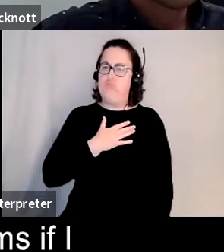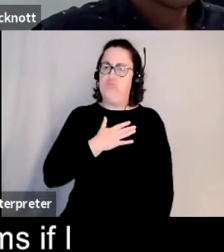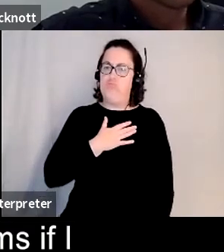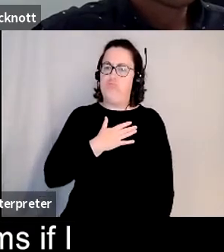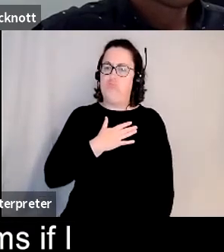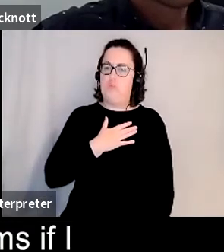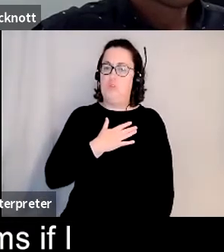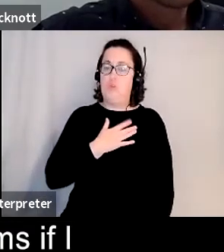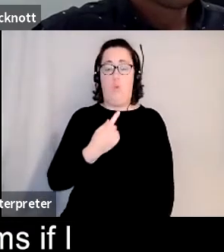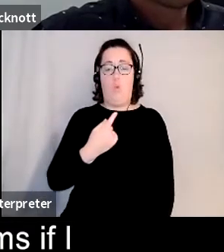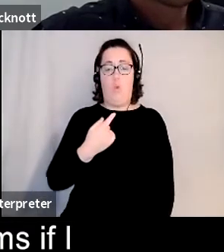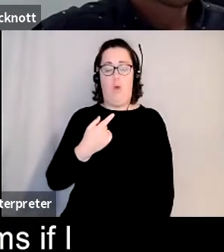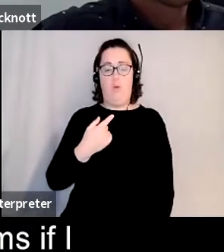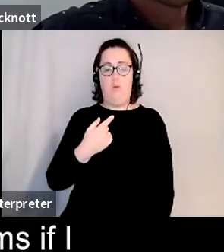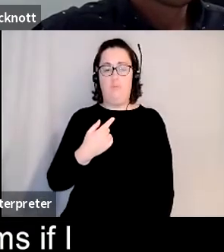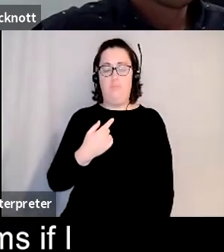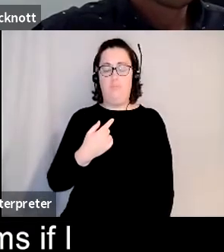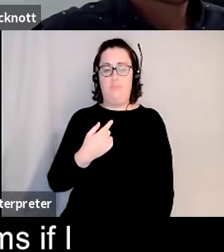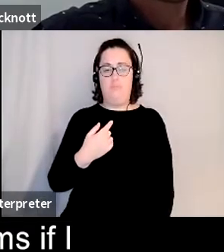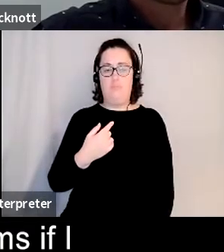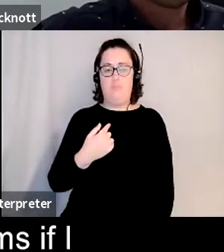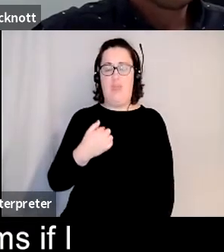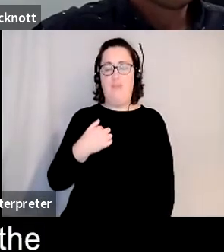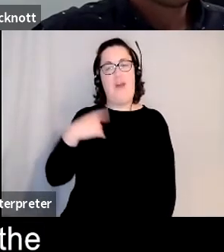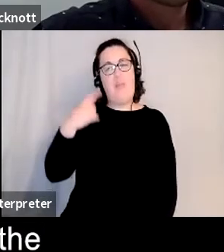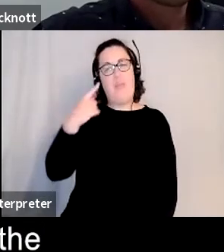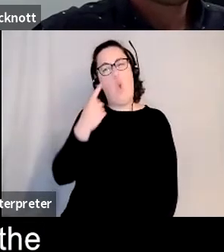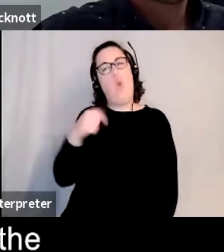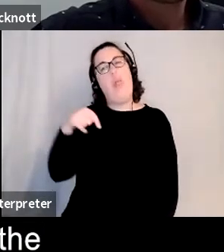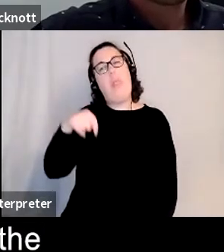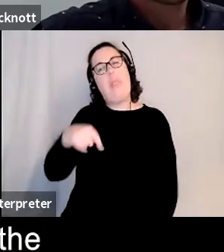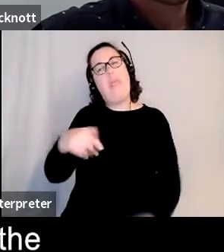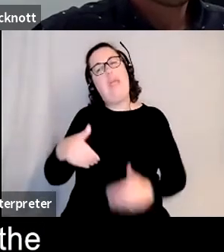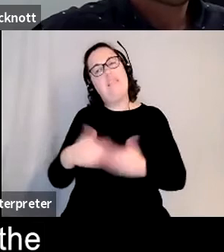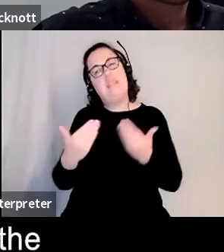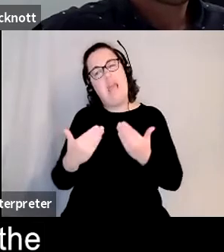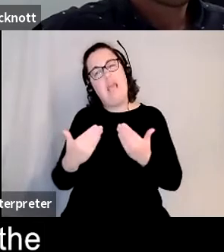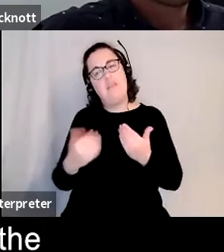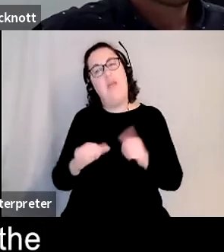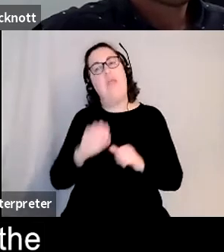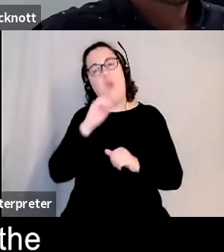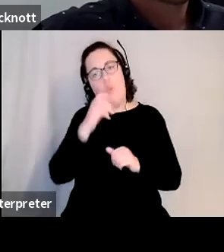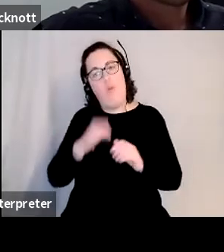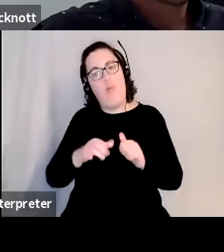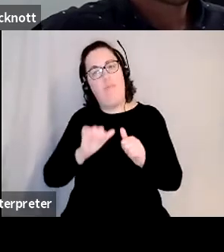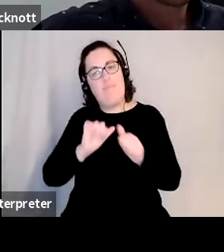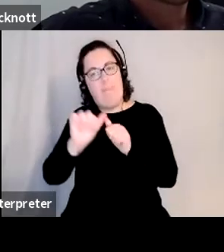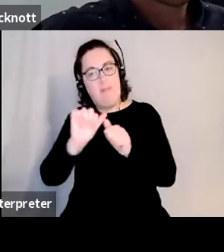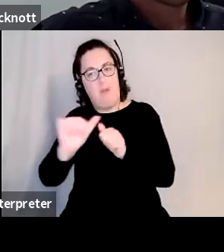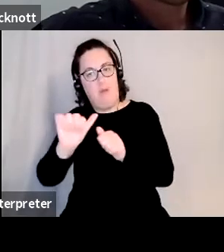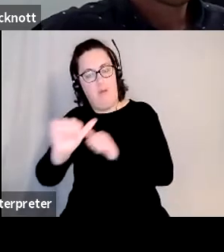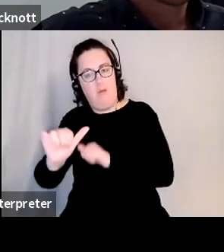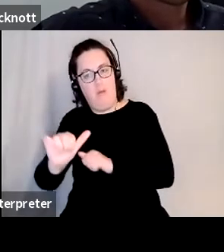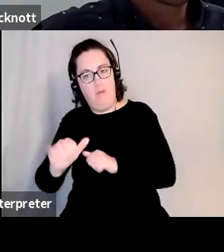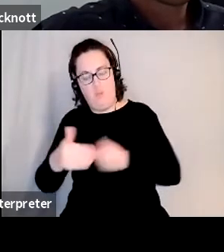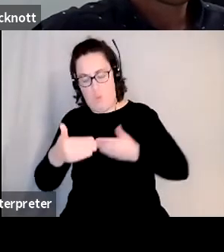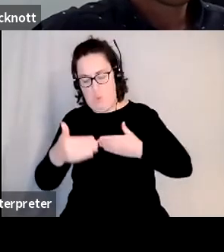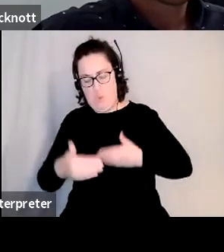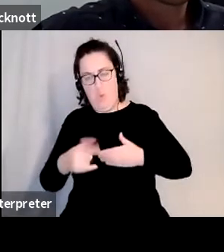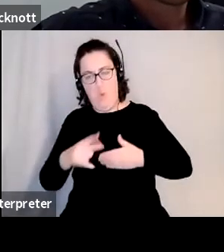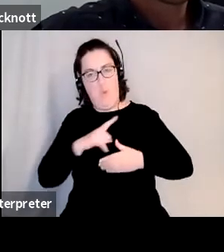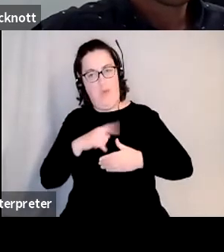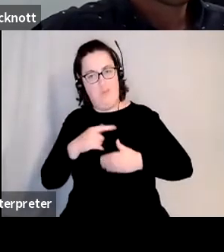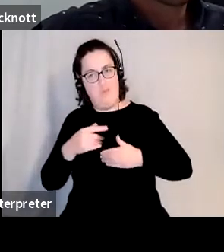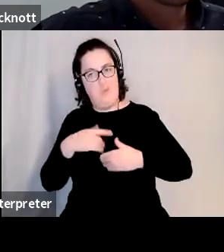up for problems if i start to think oh it's just these days and then it will get better because what does like to keep throwing